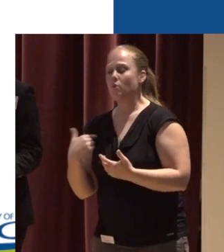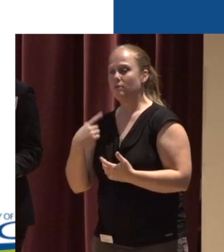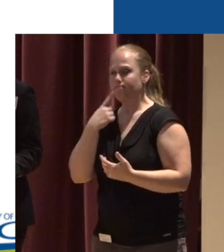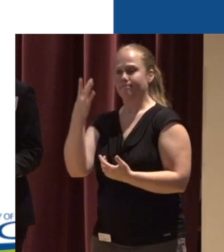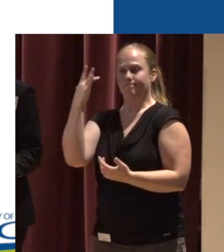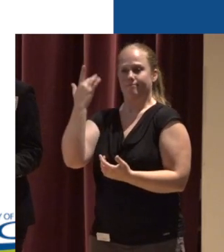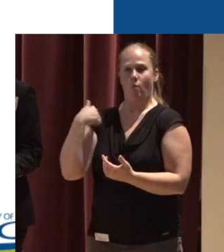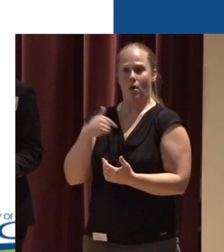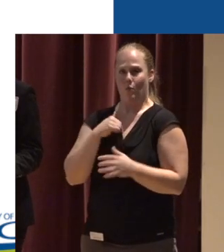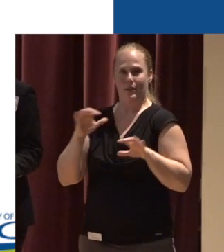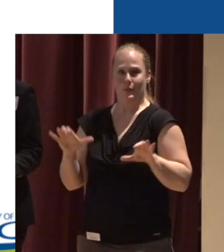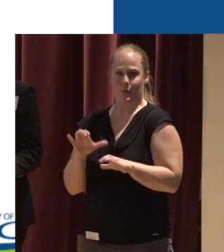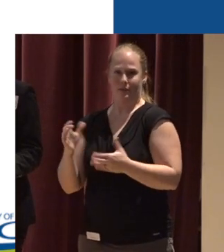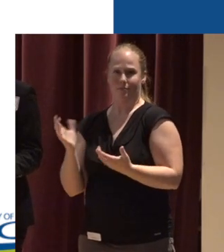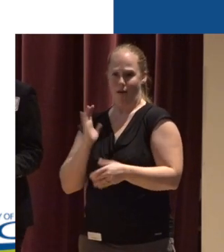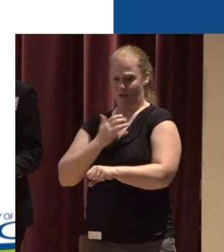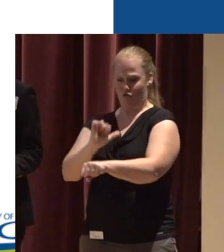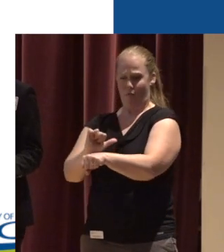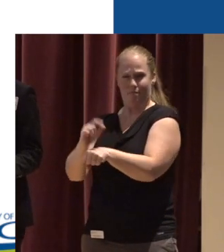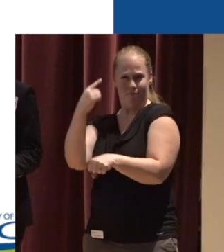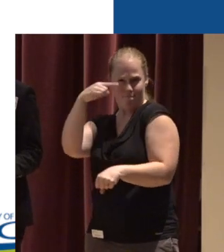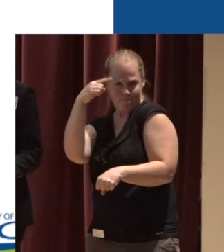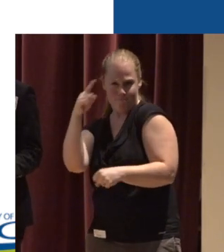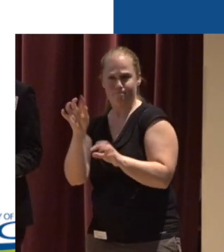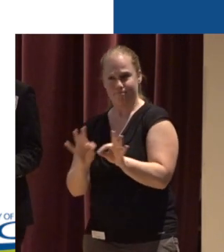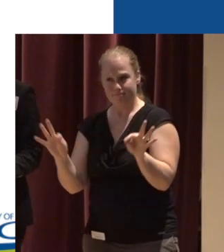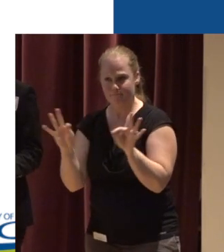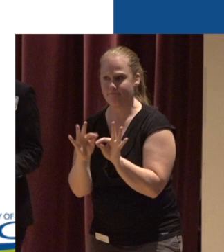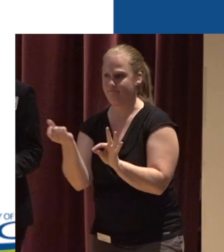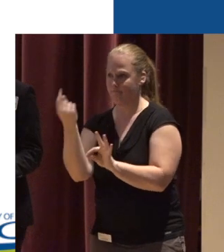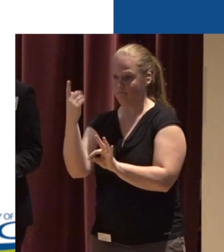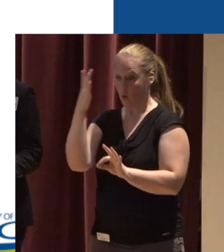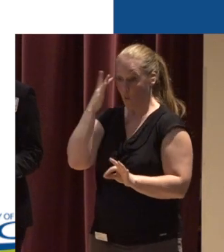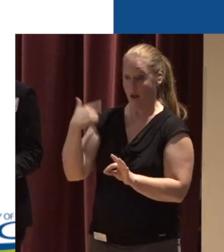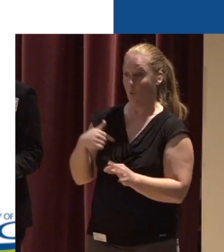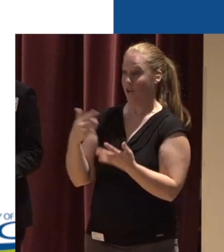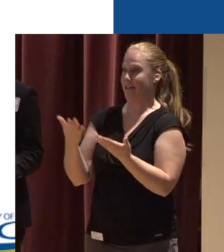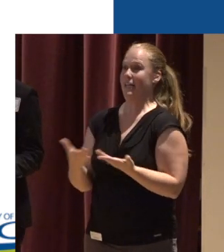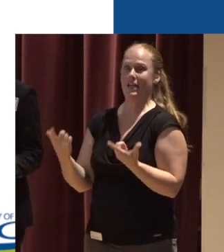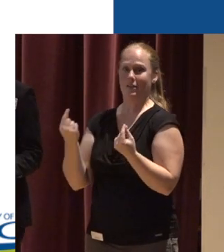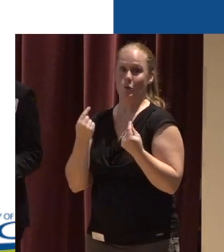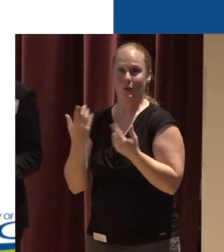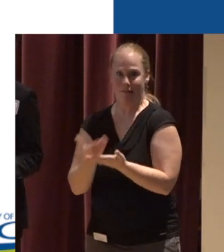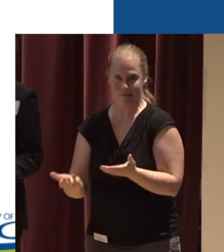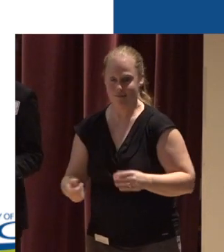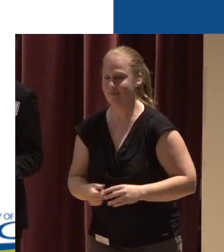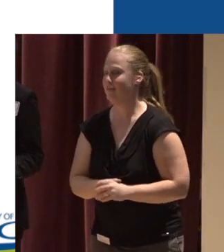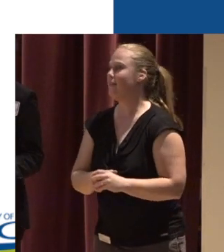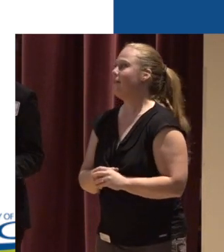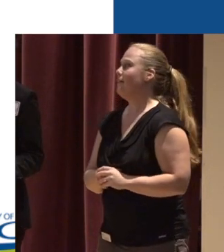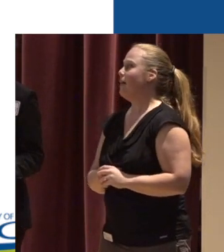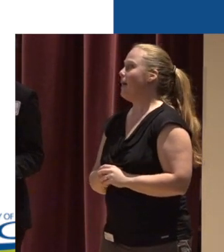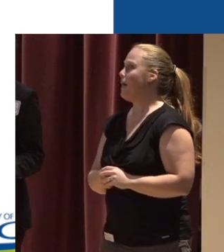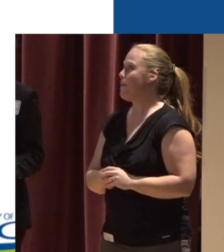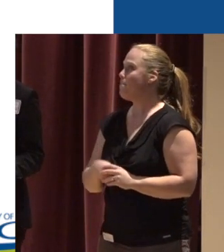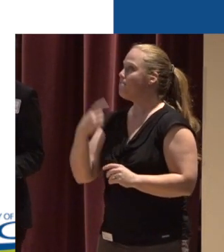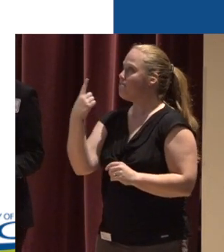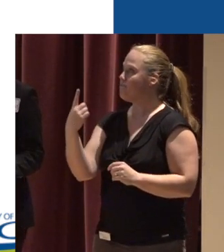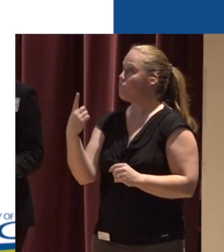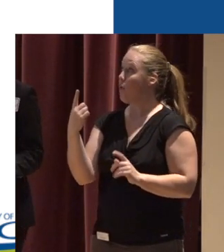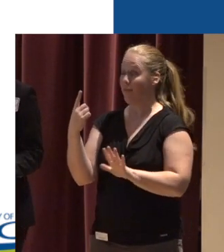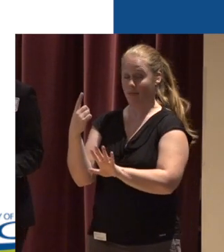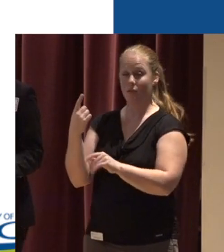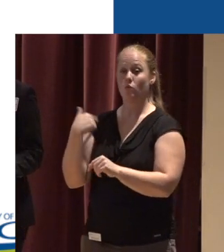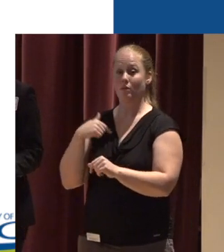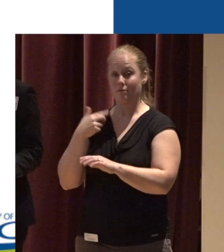saying why we do what we do I think it's important just to understand why we're even around And so, one of the big things